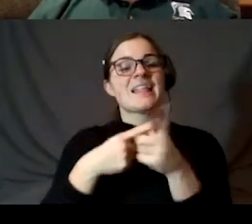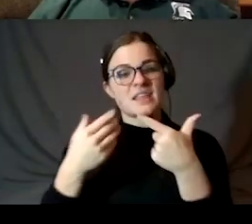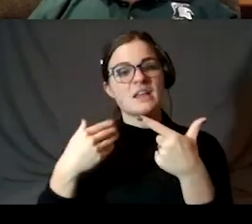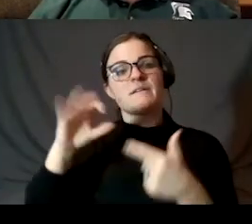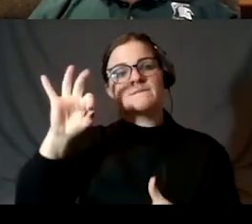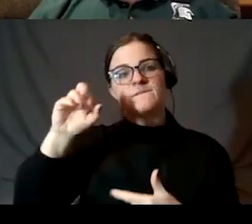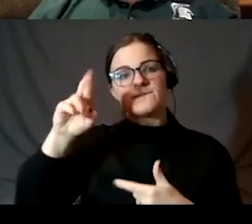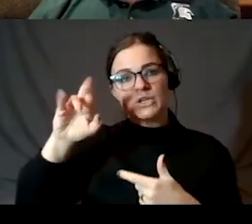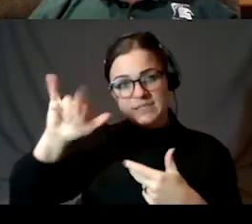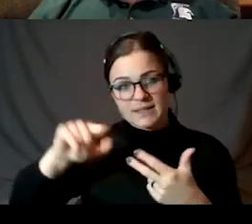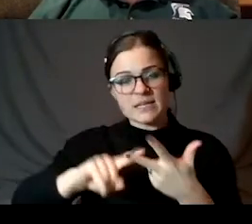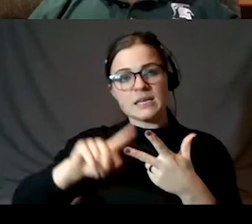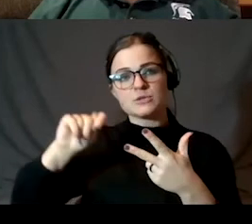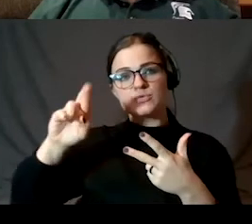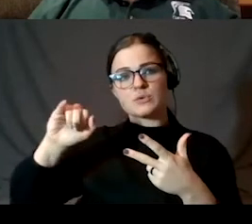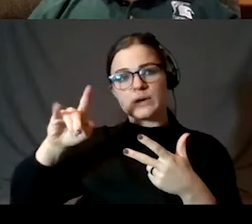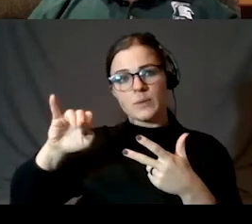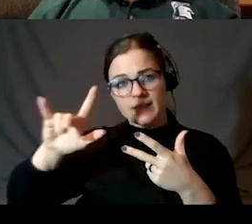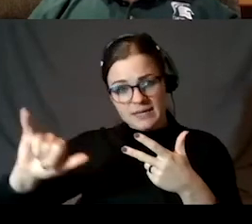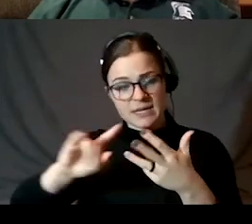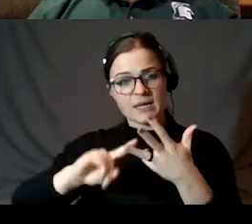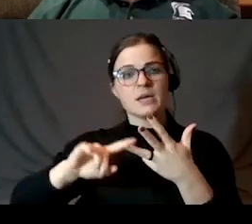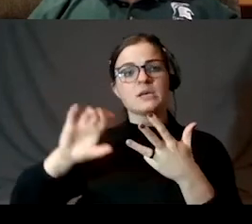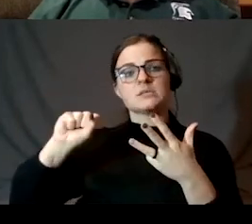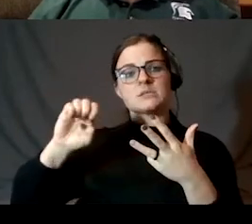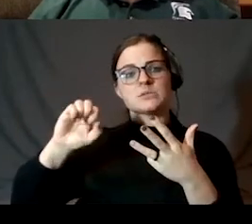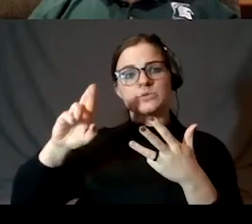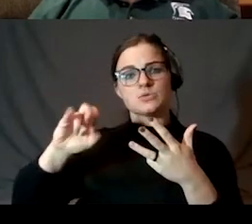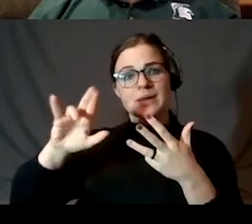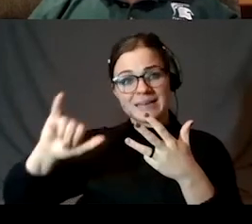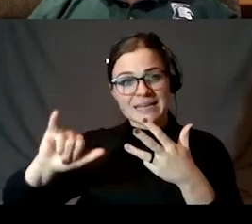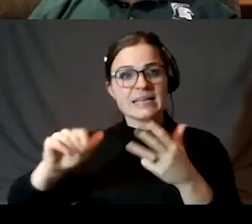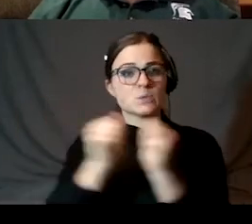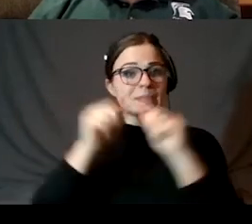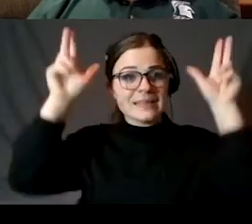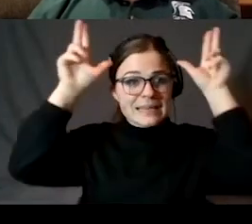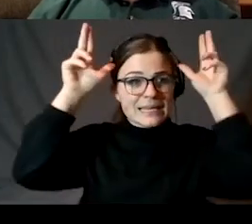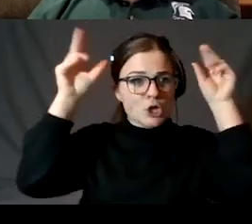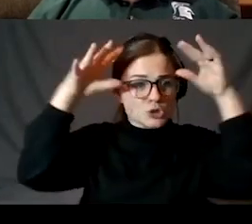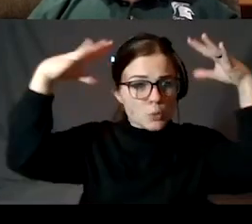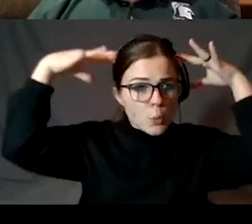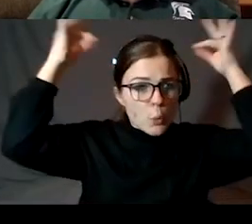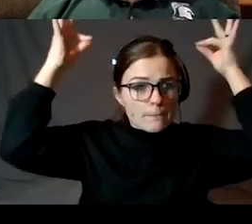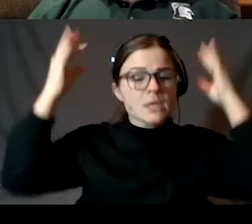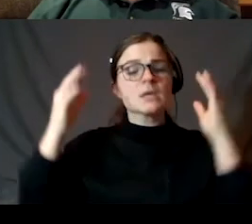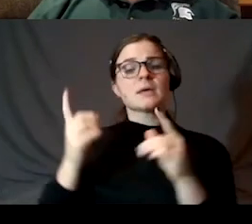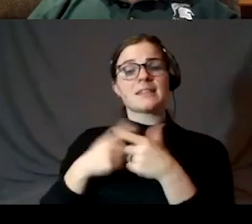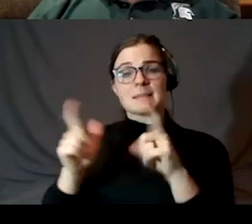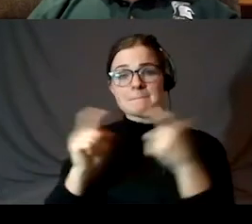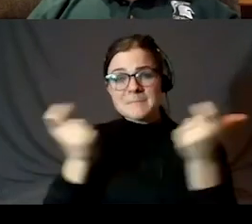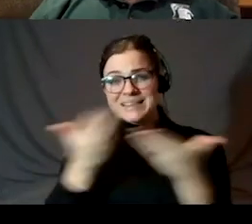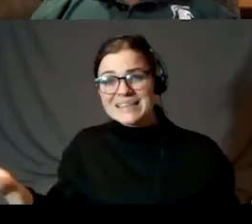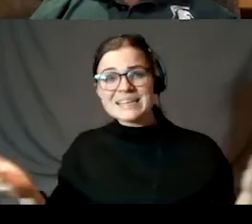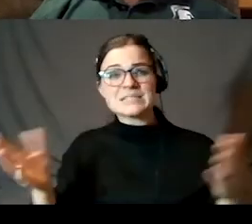tranquility, the sea of serenity are forming the ears and here the other ear and the head of the bunny. This big thing is the ocean of